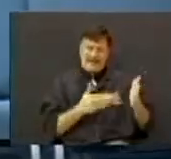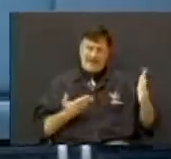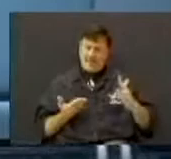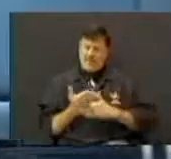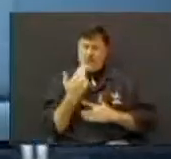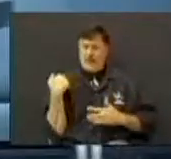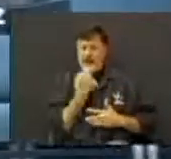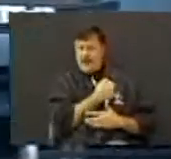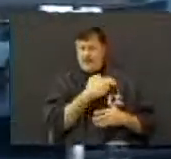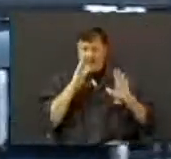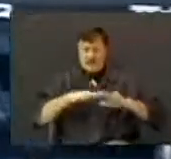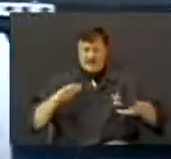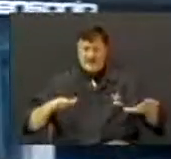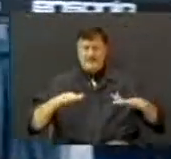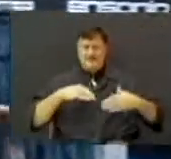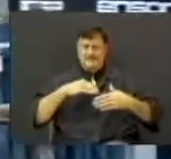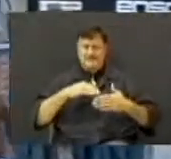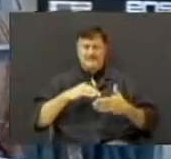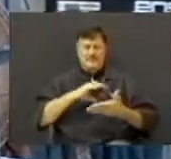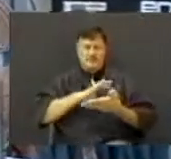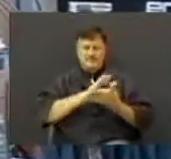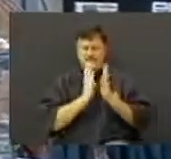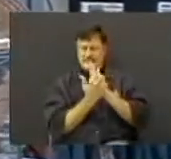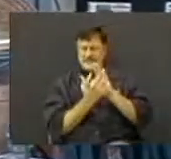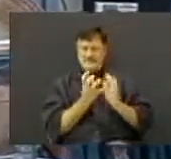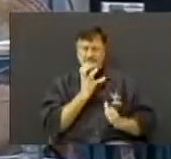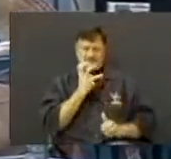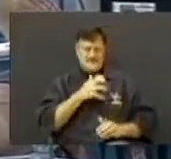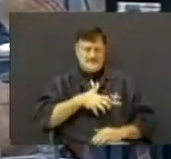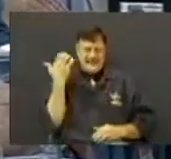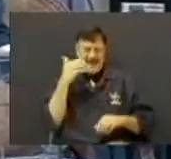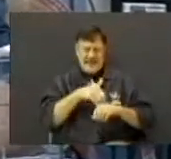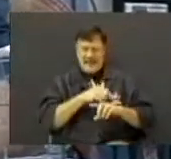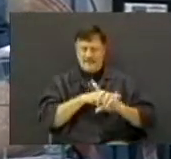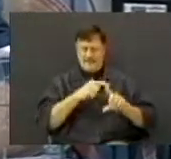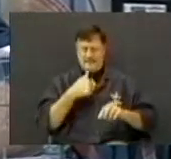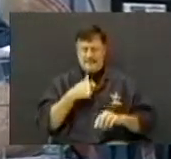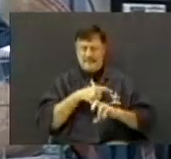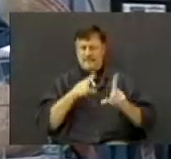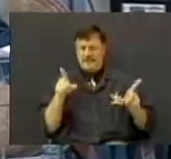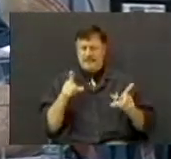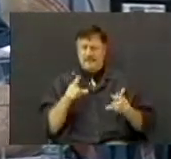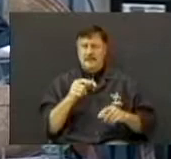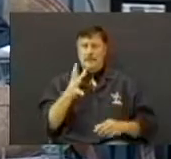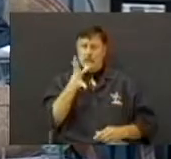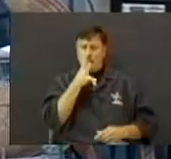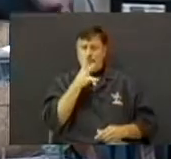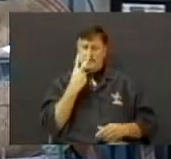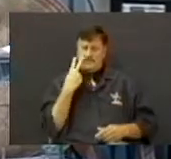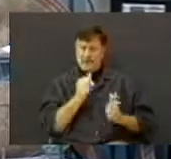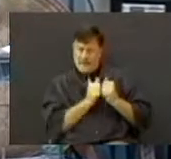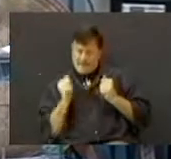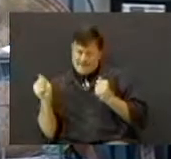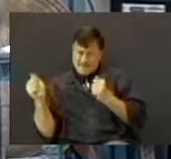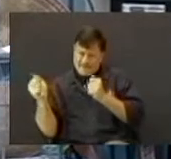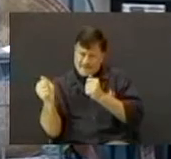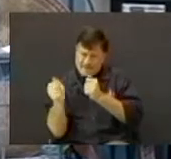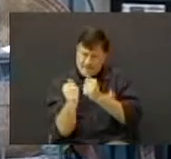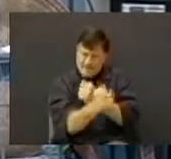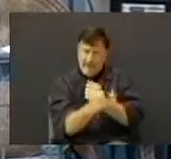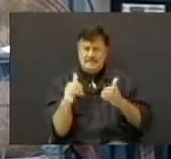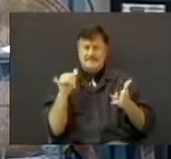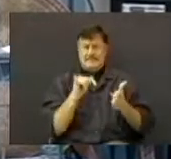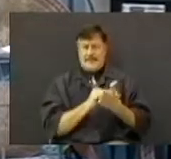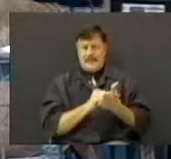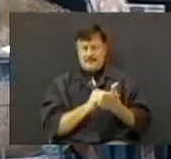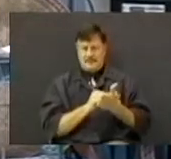you can go ahead and get mad at me if you want to, but that's a fact. But thank God for mamas that can look beyond that. look, and there ain't nothing wrong with